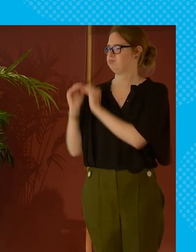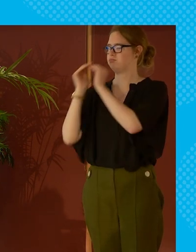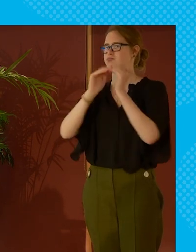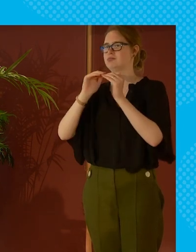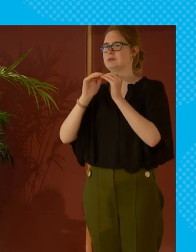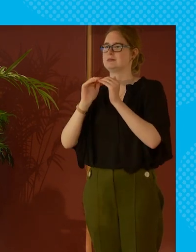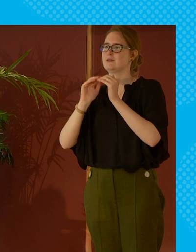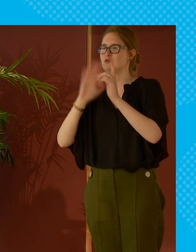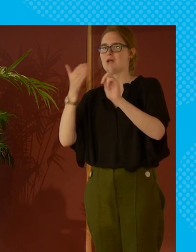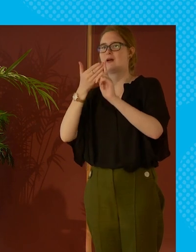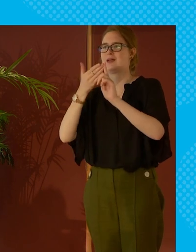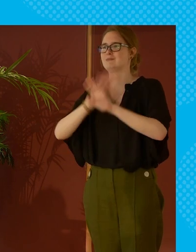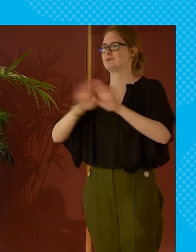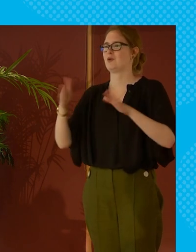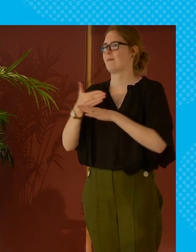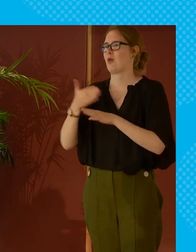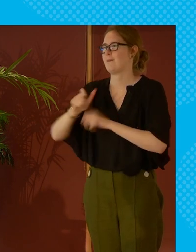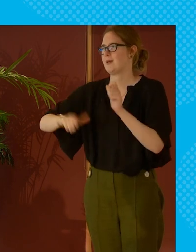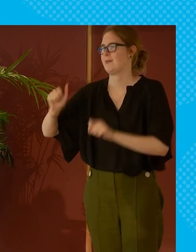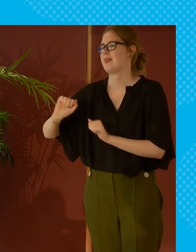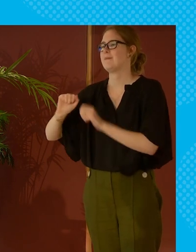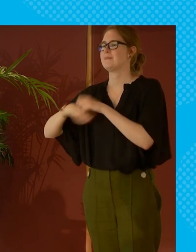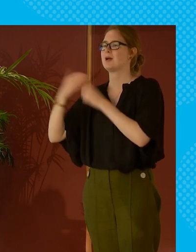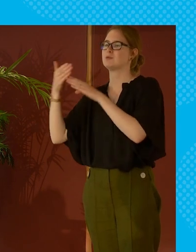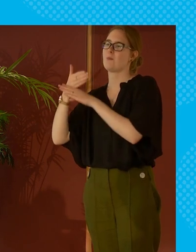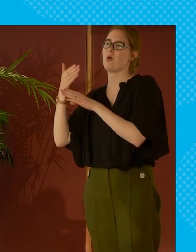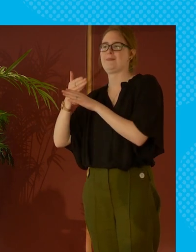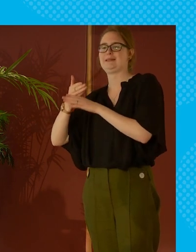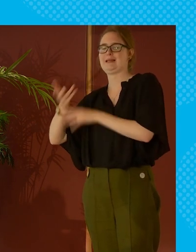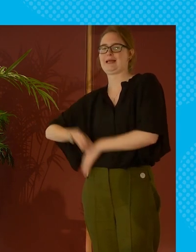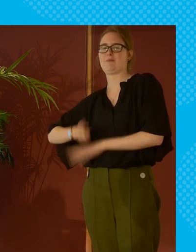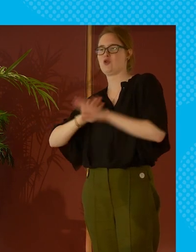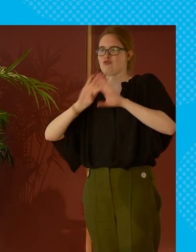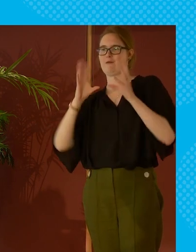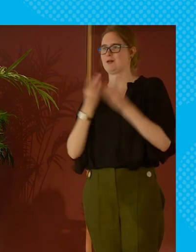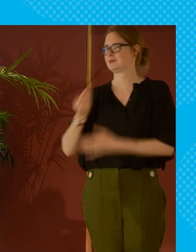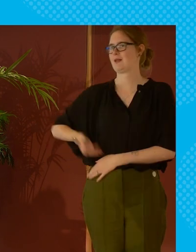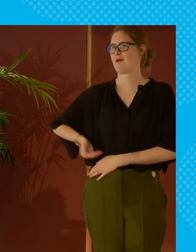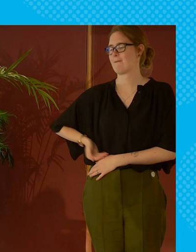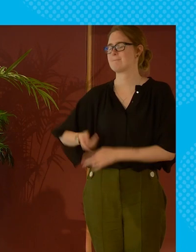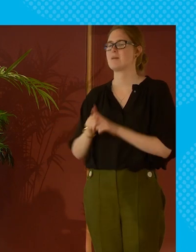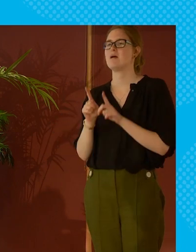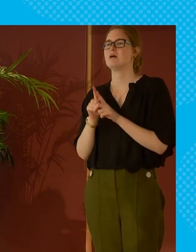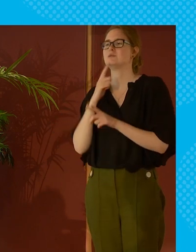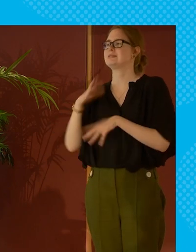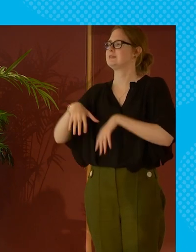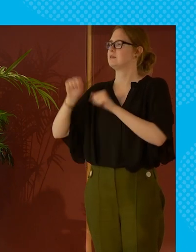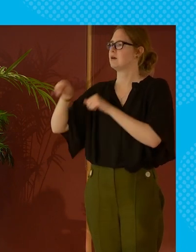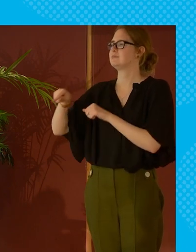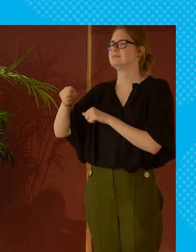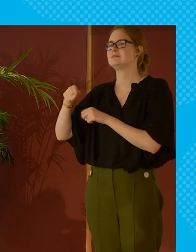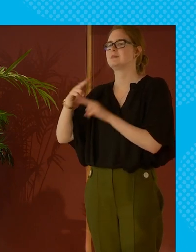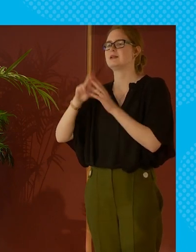universal they've been targeted at unemployed people that makes it an unemployment income not a universal income they have been they started off